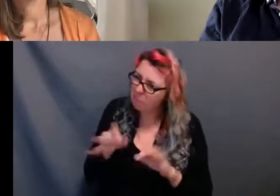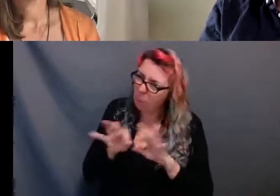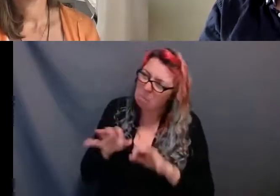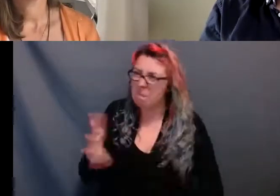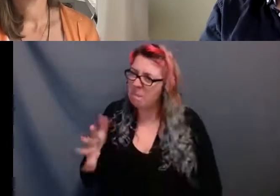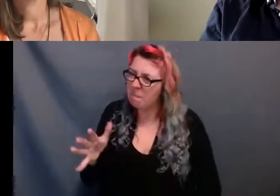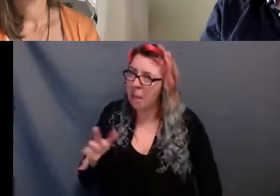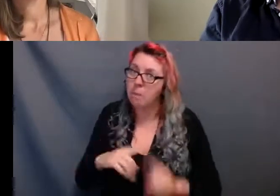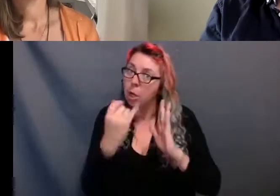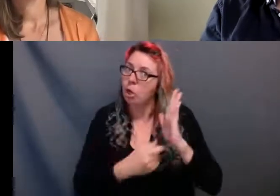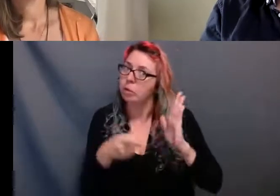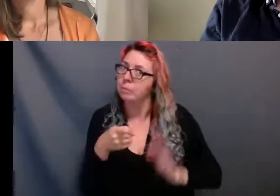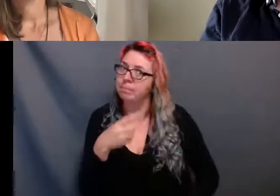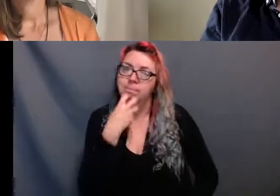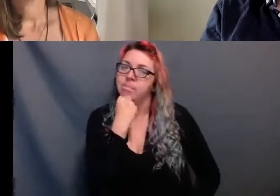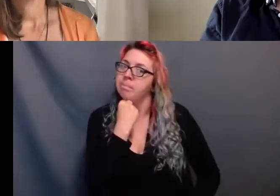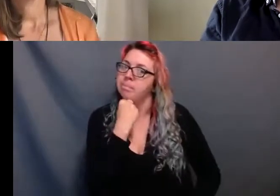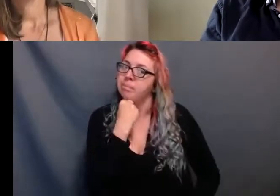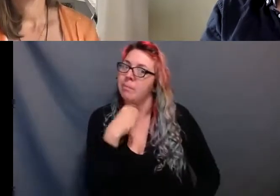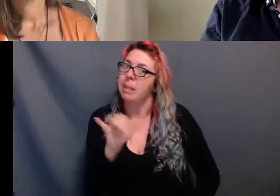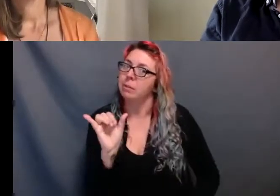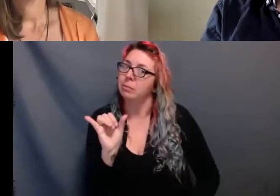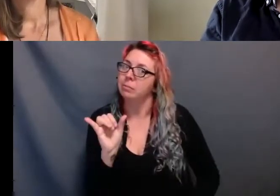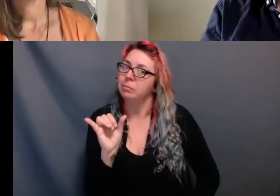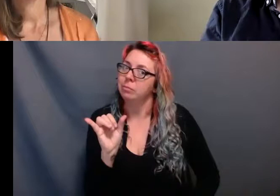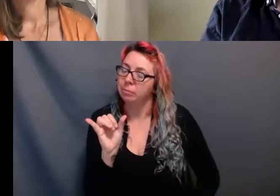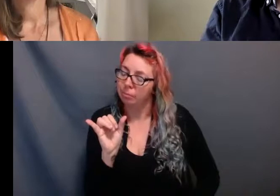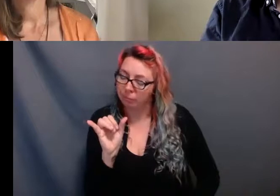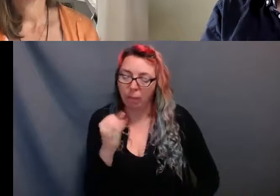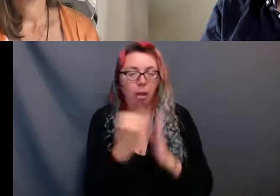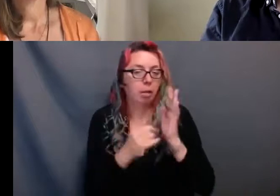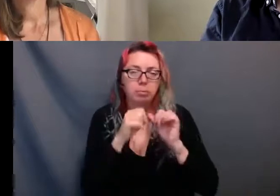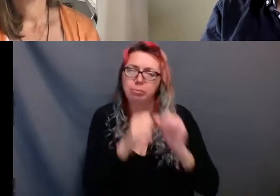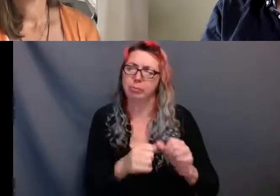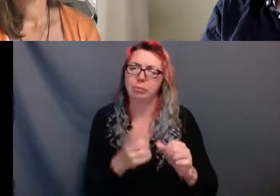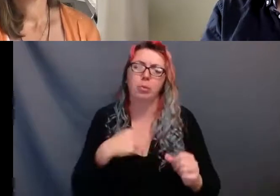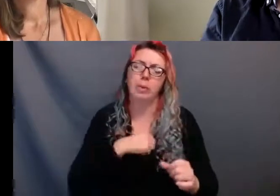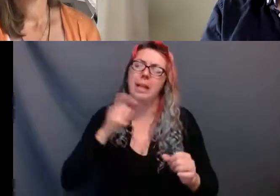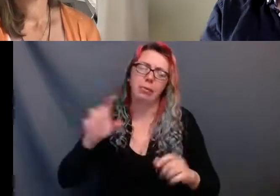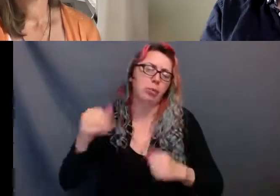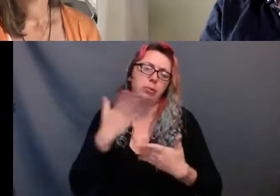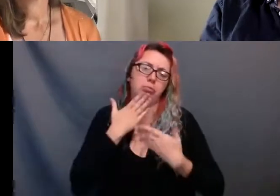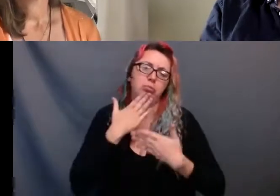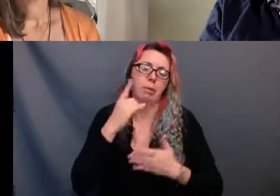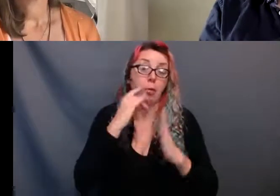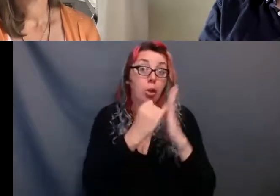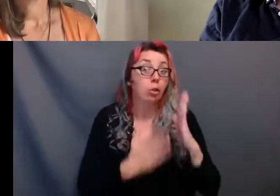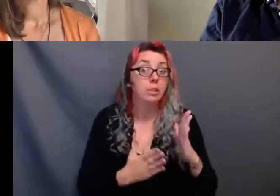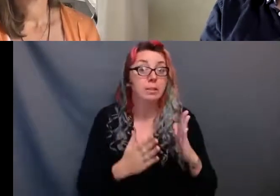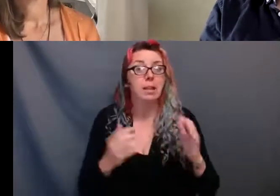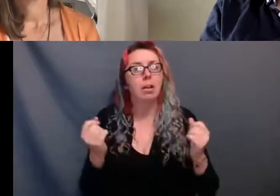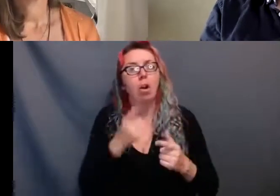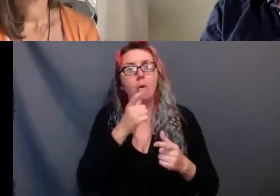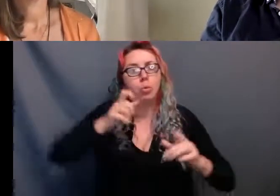For that, we must be so grateful for art and the artists who create. What would this